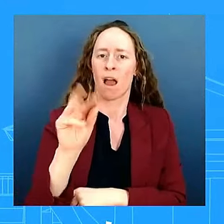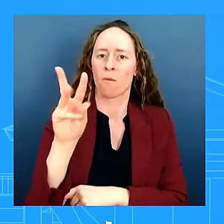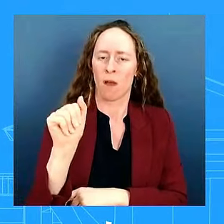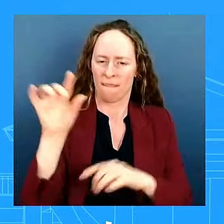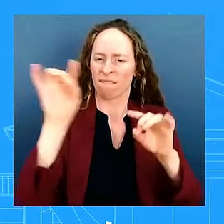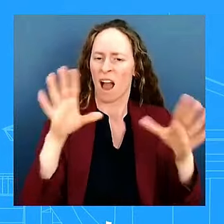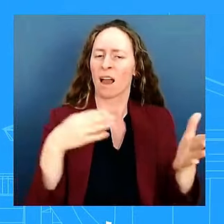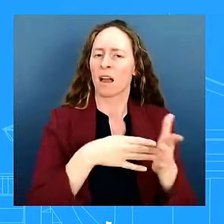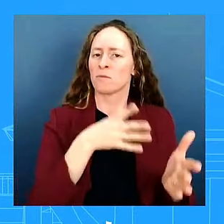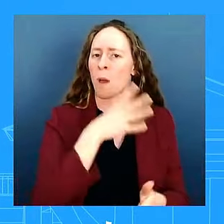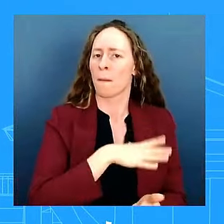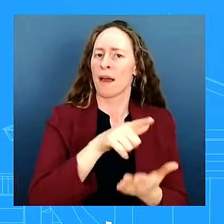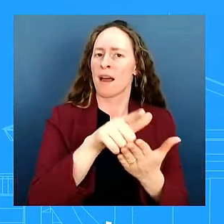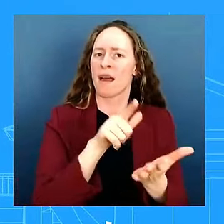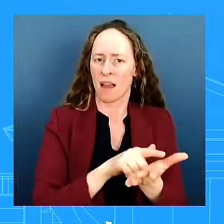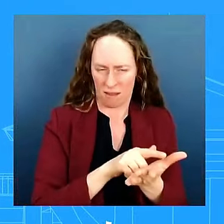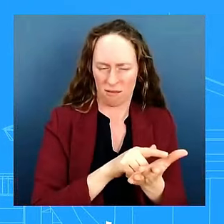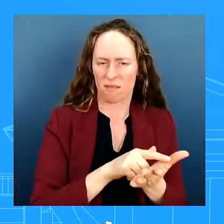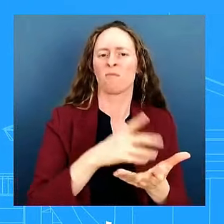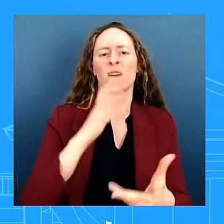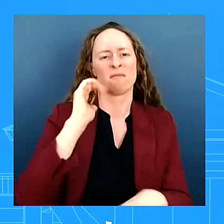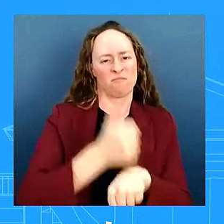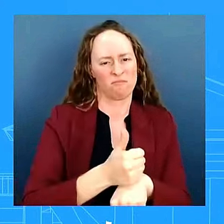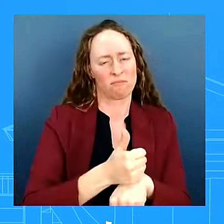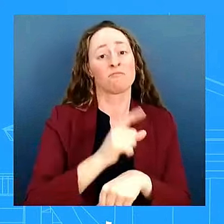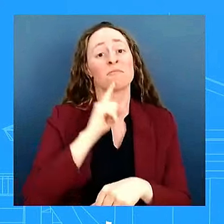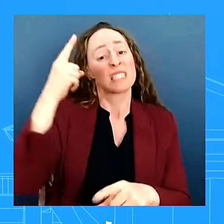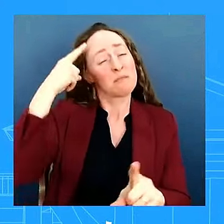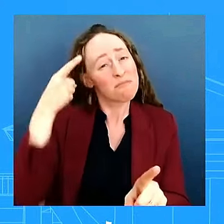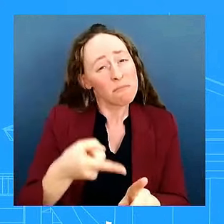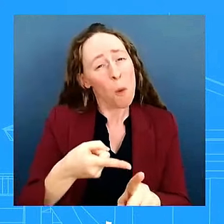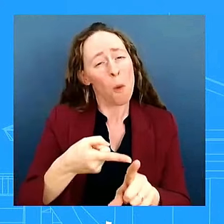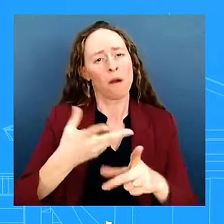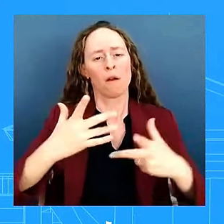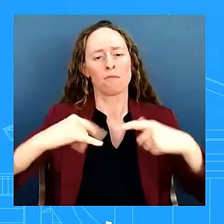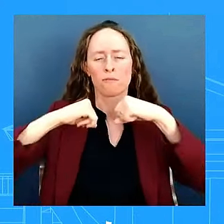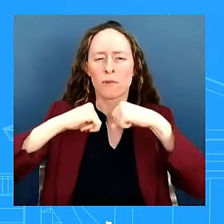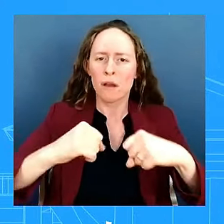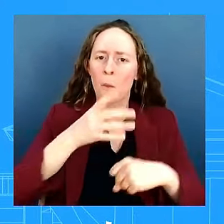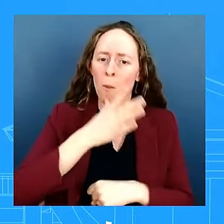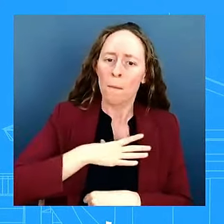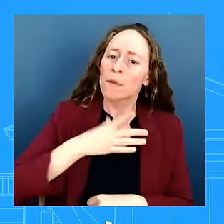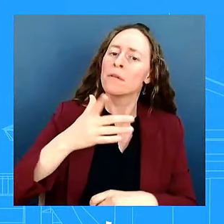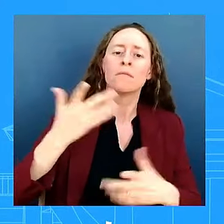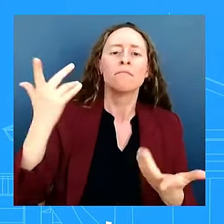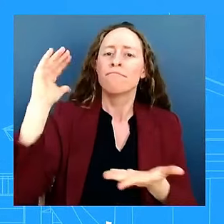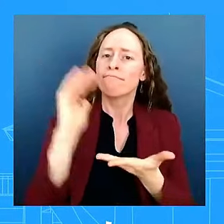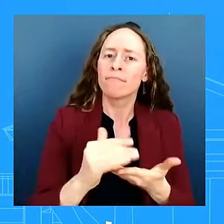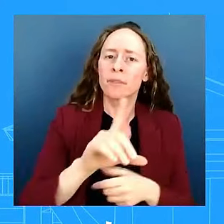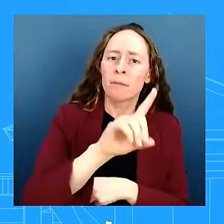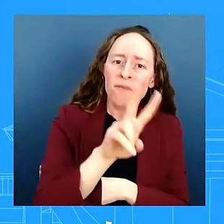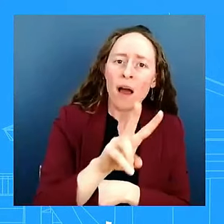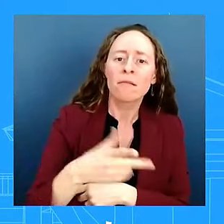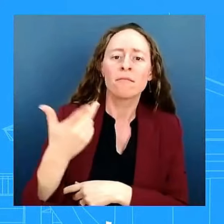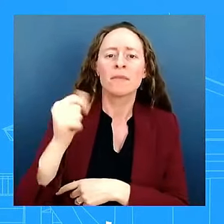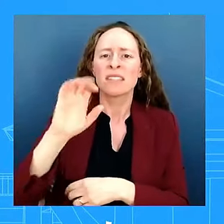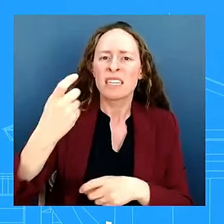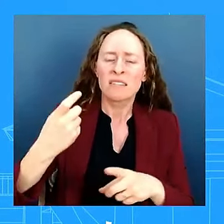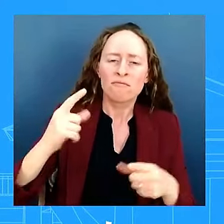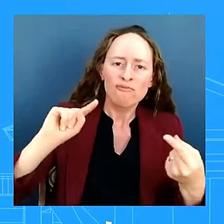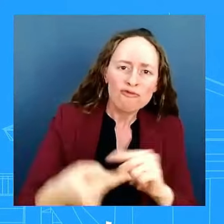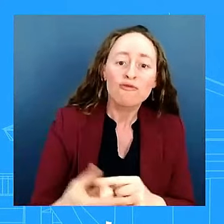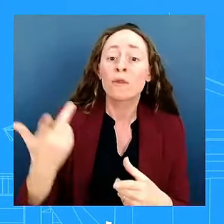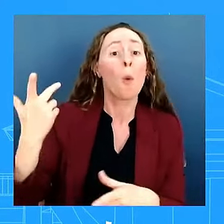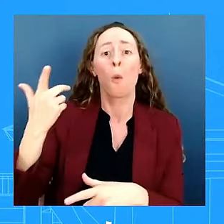protect women from domestic violence stalking and sexual assault but we knew that wasn't enough so